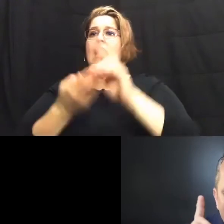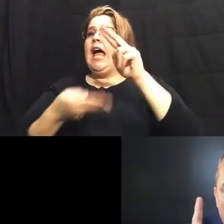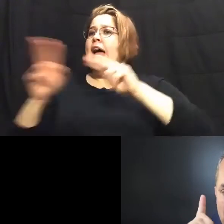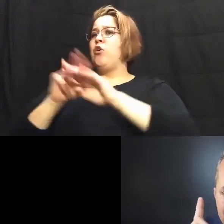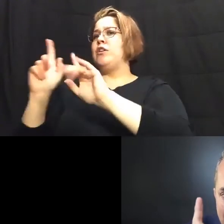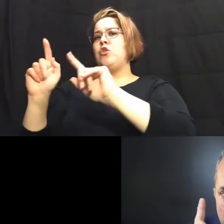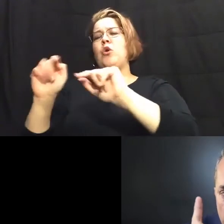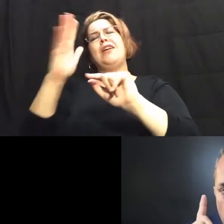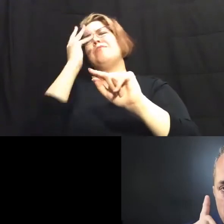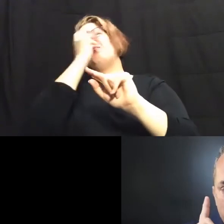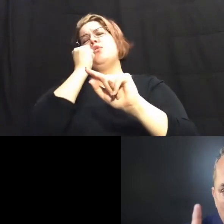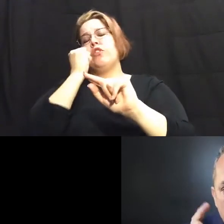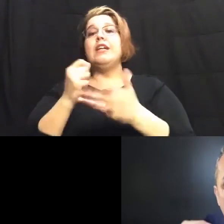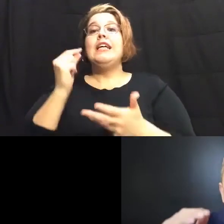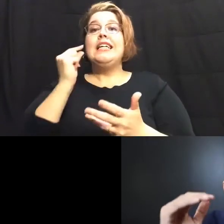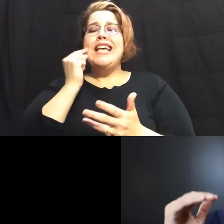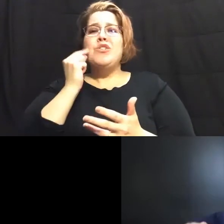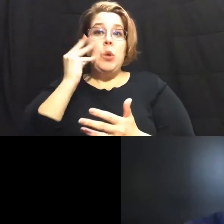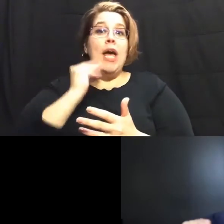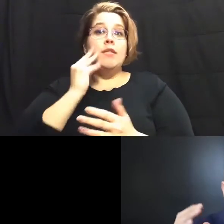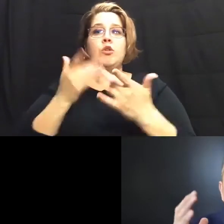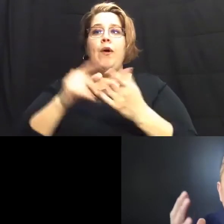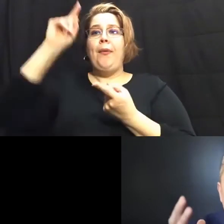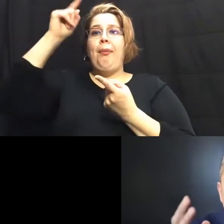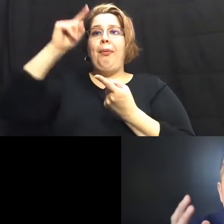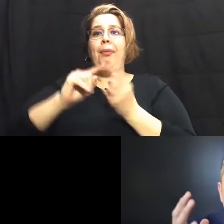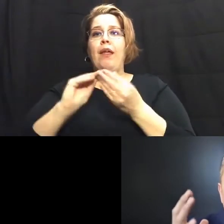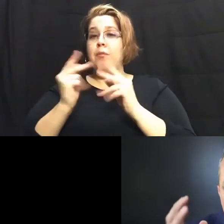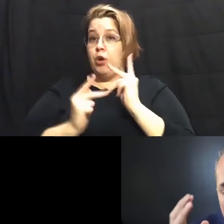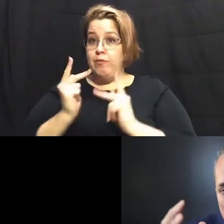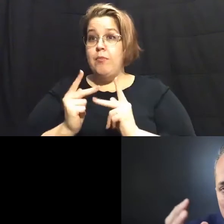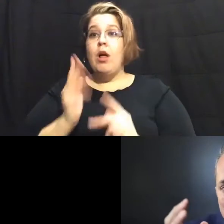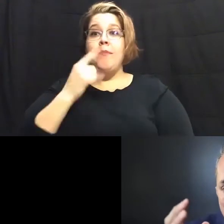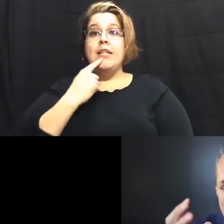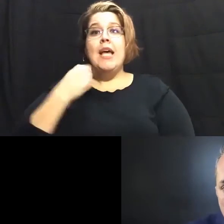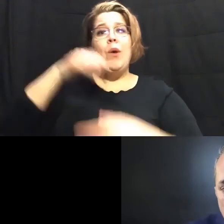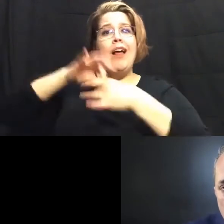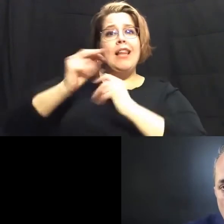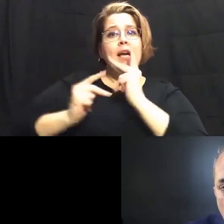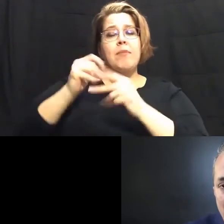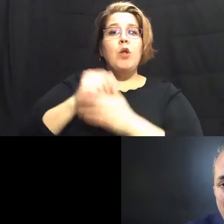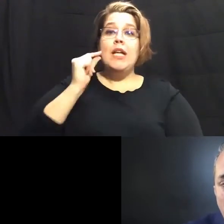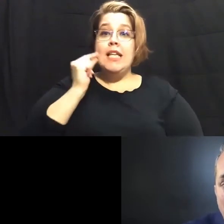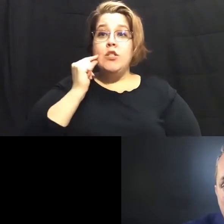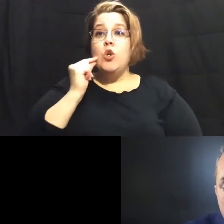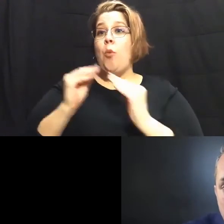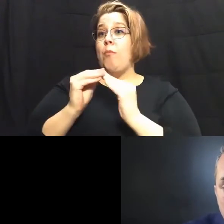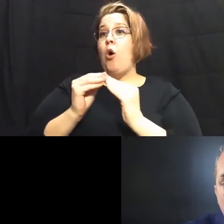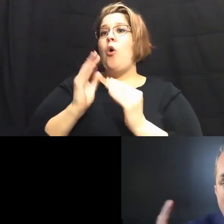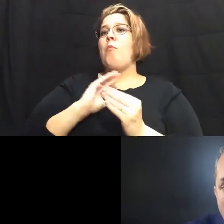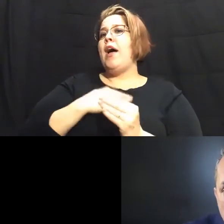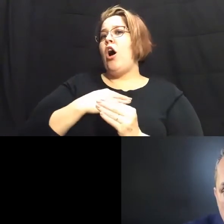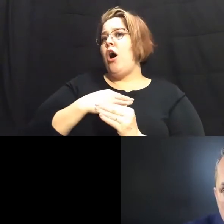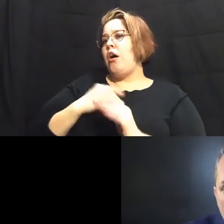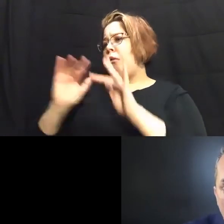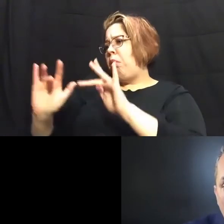beautiful thing and san antonio suffers from a decreased turnout i want to tell people we elect people in san antonio more by our apathy than our